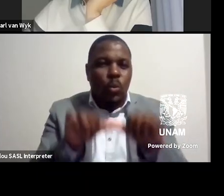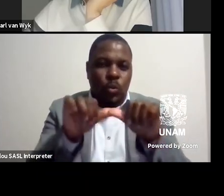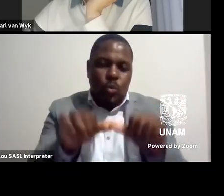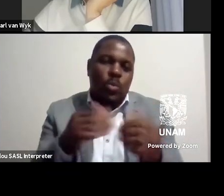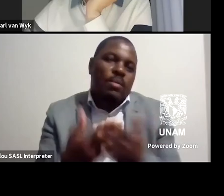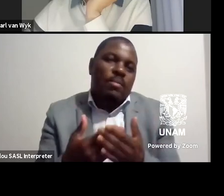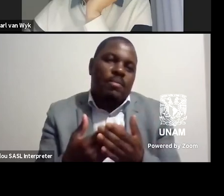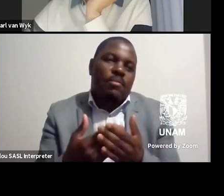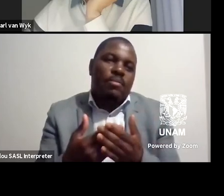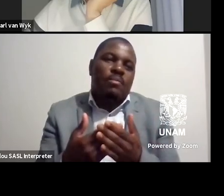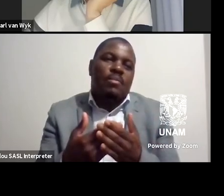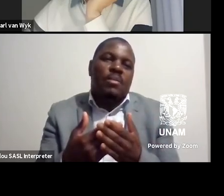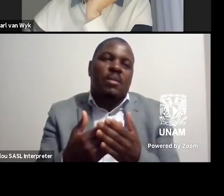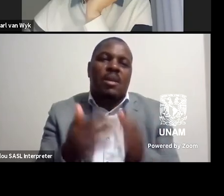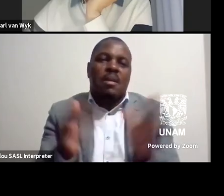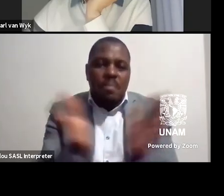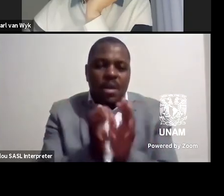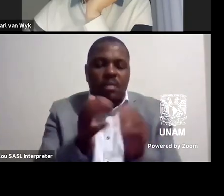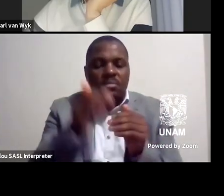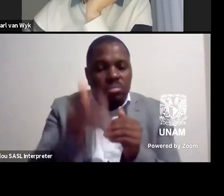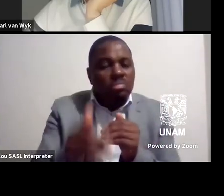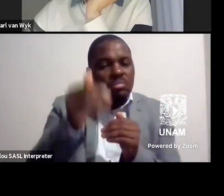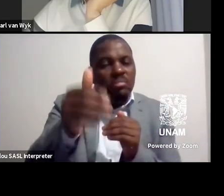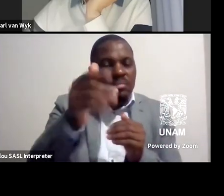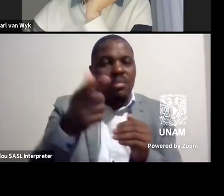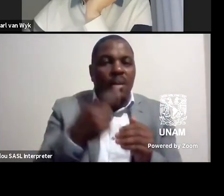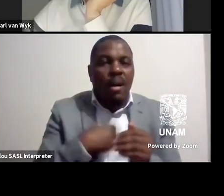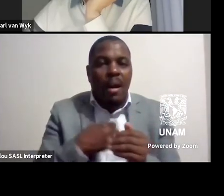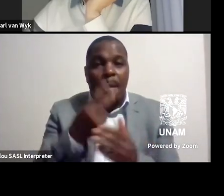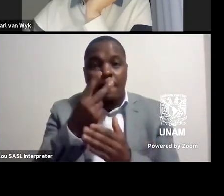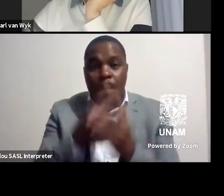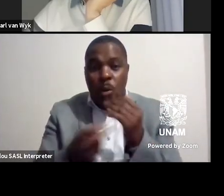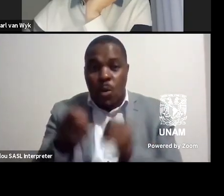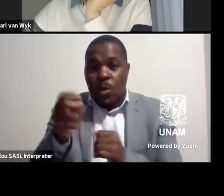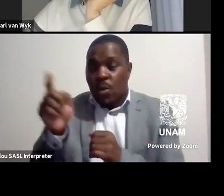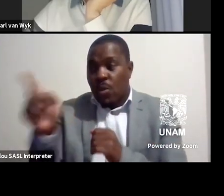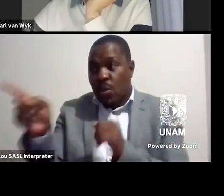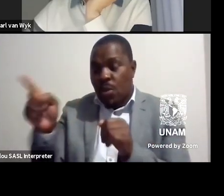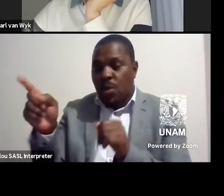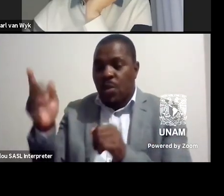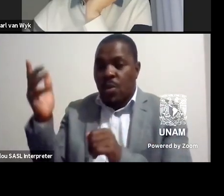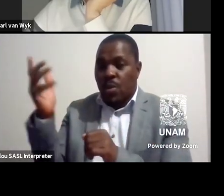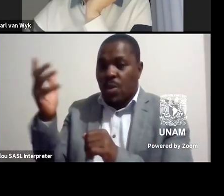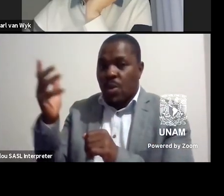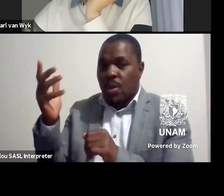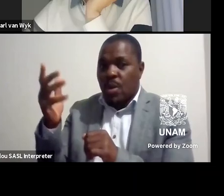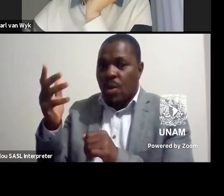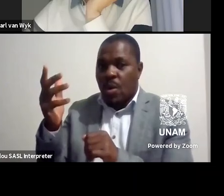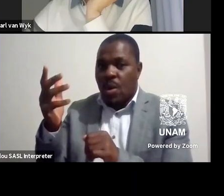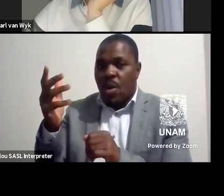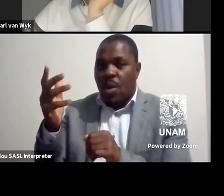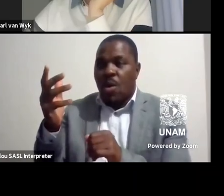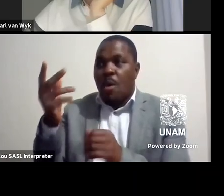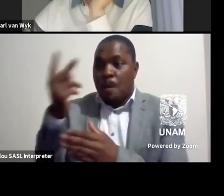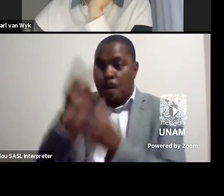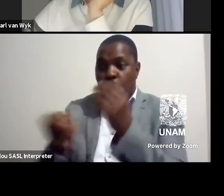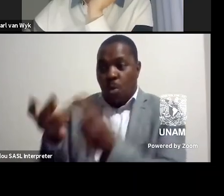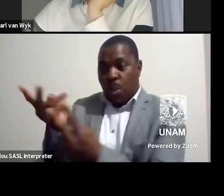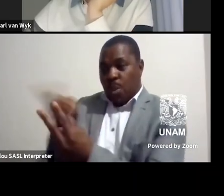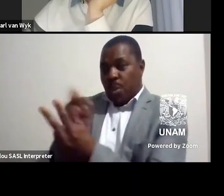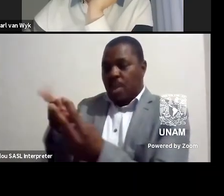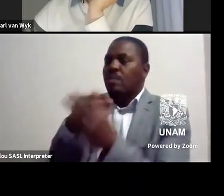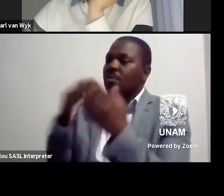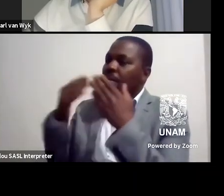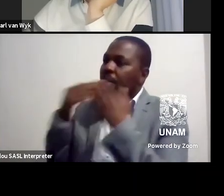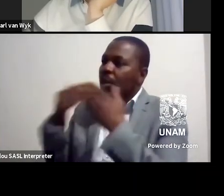continue the series so i want to thank both of you very much i want to thank both of you very much for preparing